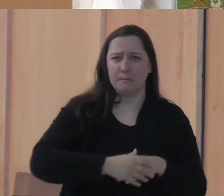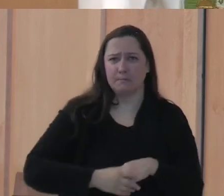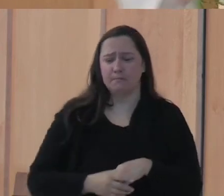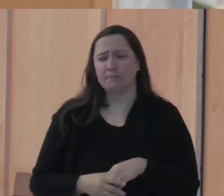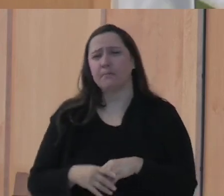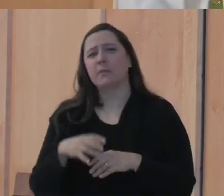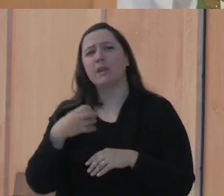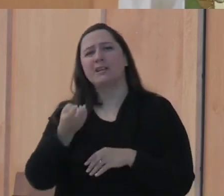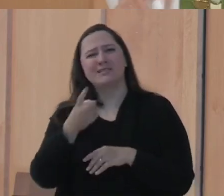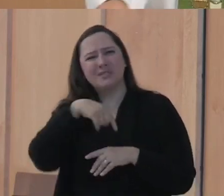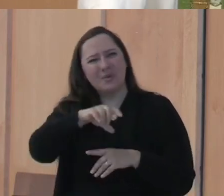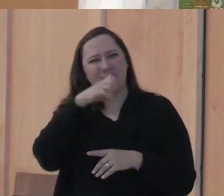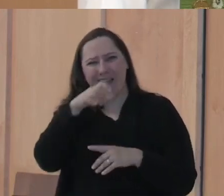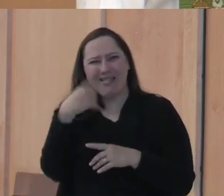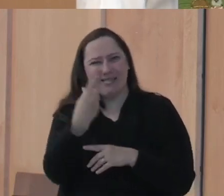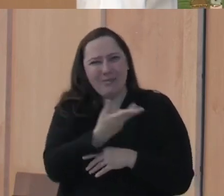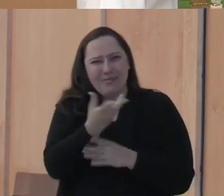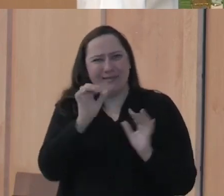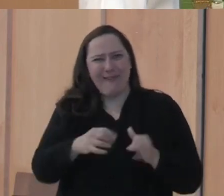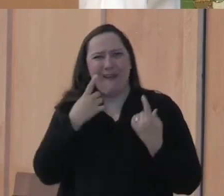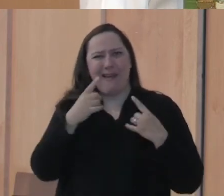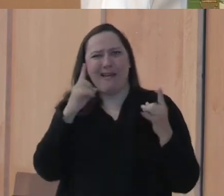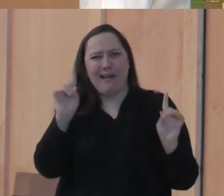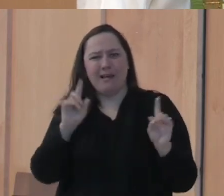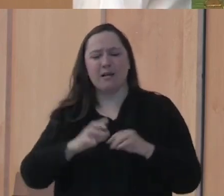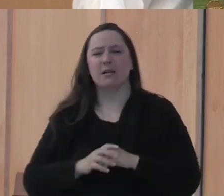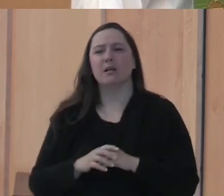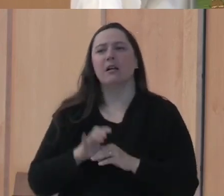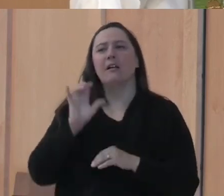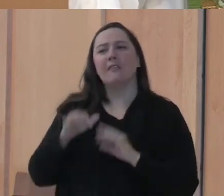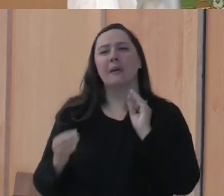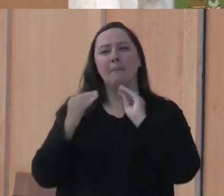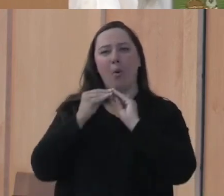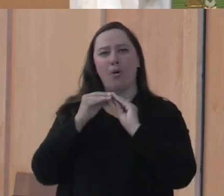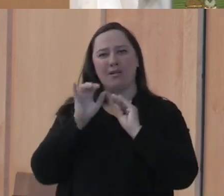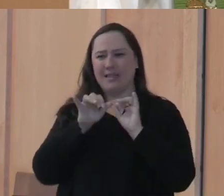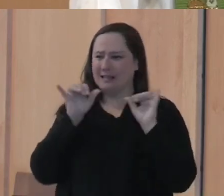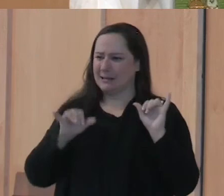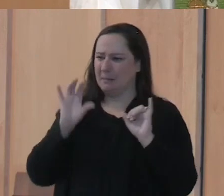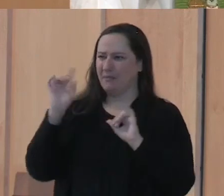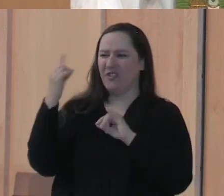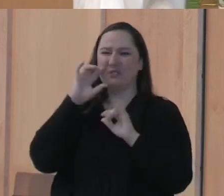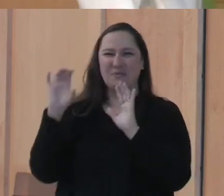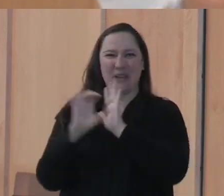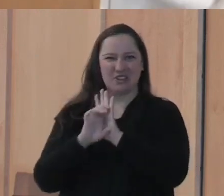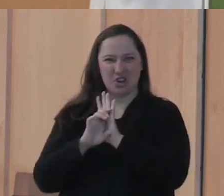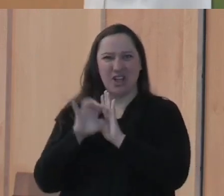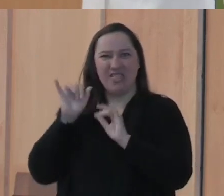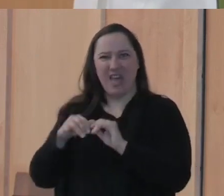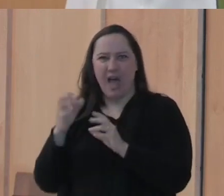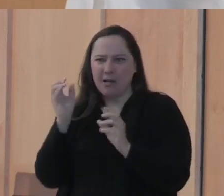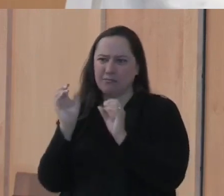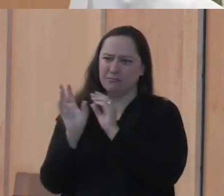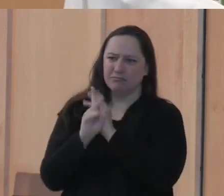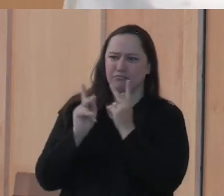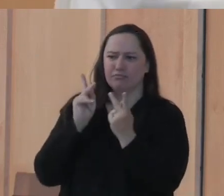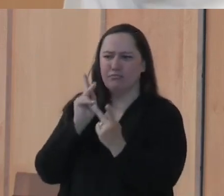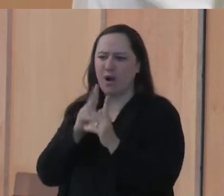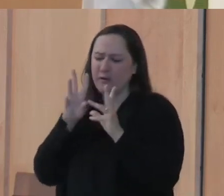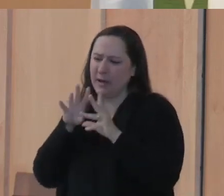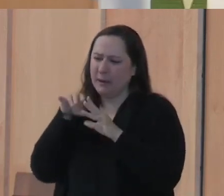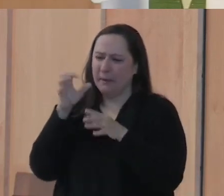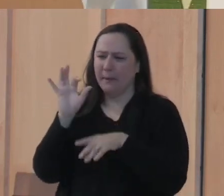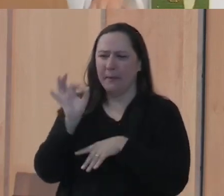So those aren't the only things that can happen. This is more that first picture I showed you, right? That ideal growing condition where